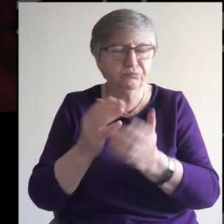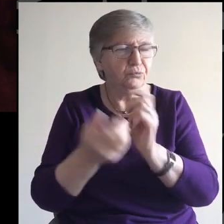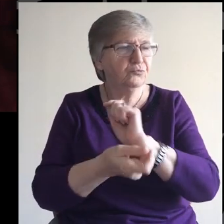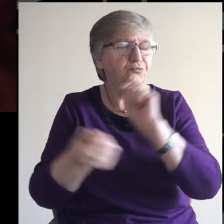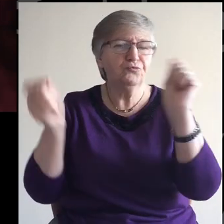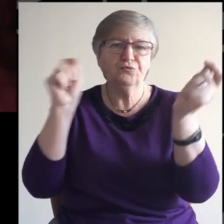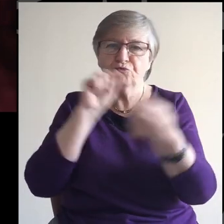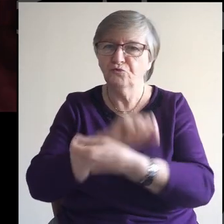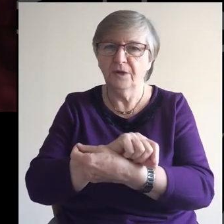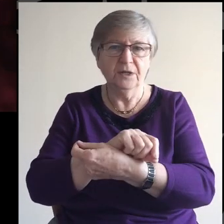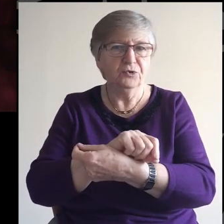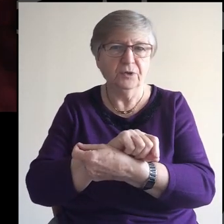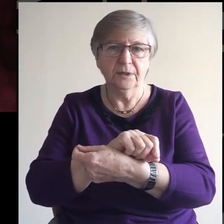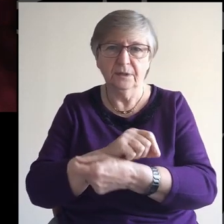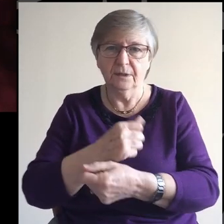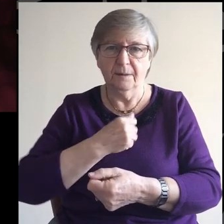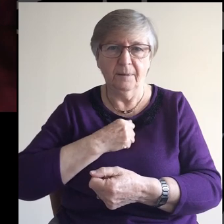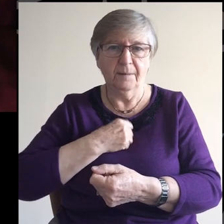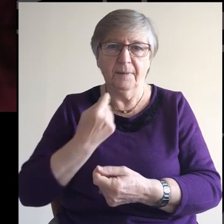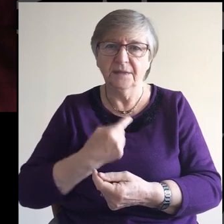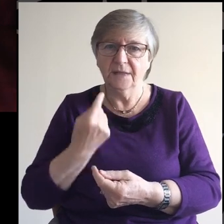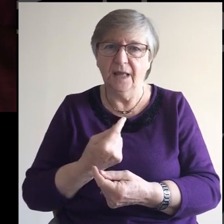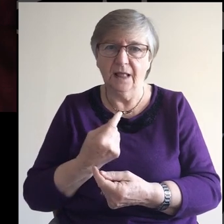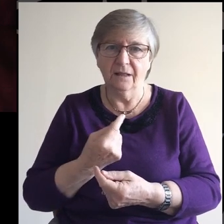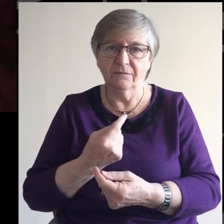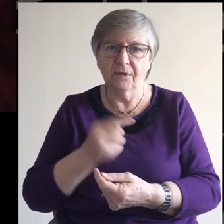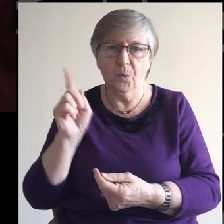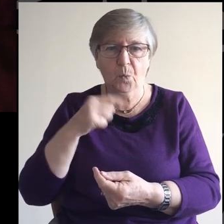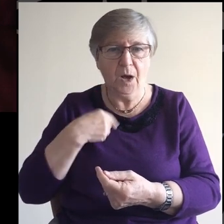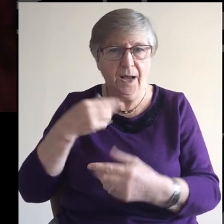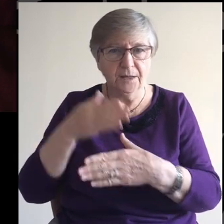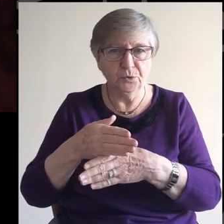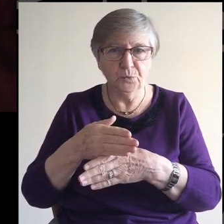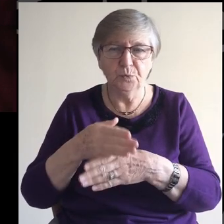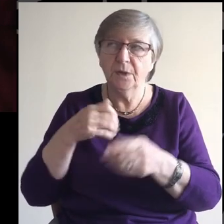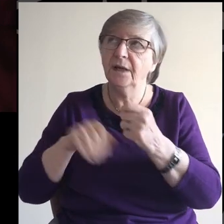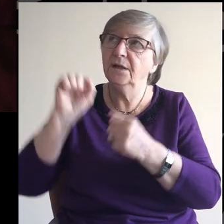completely transforming who we are and what we are in your sight.